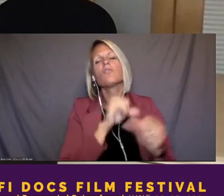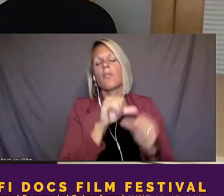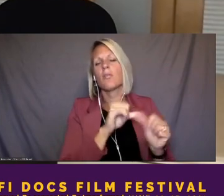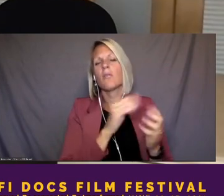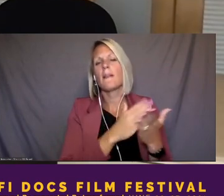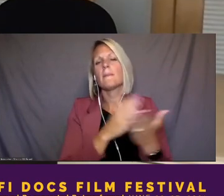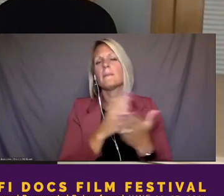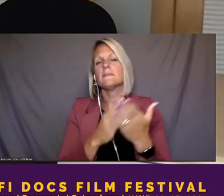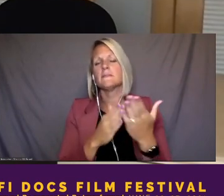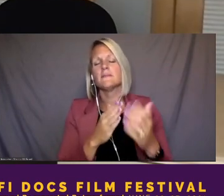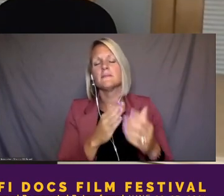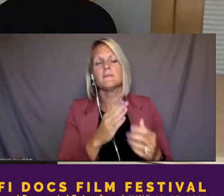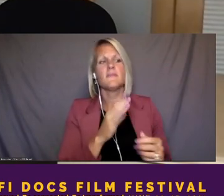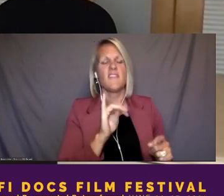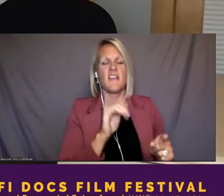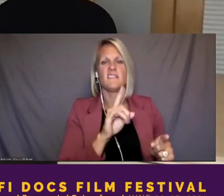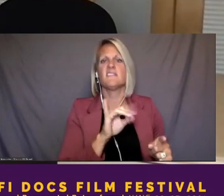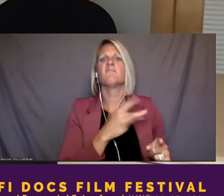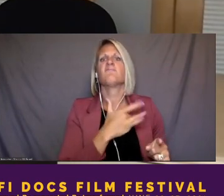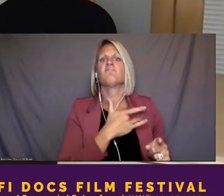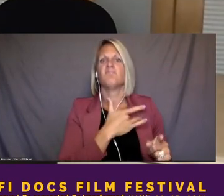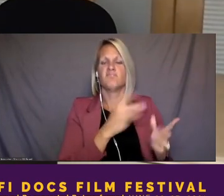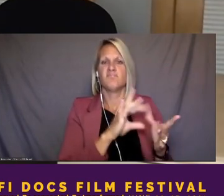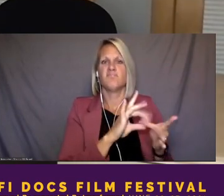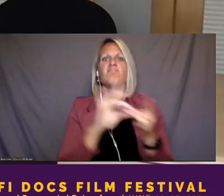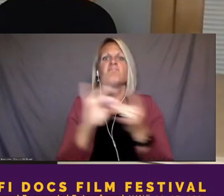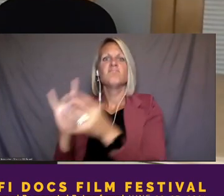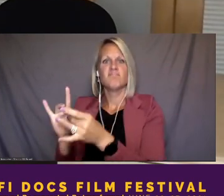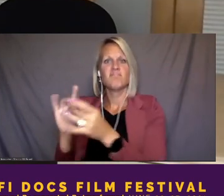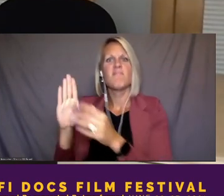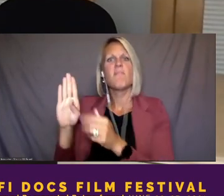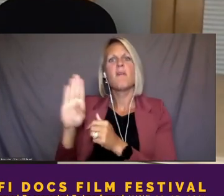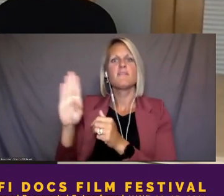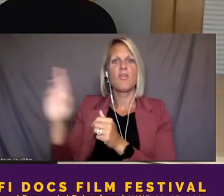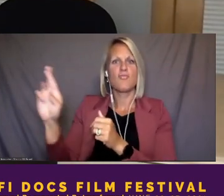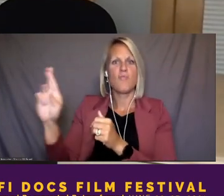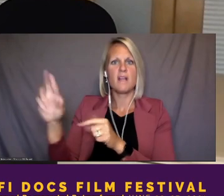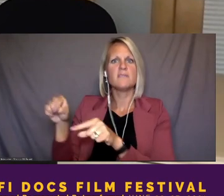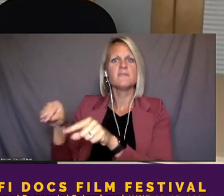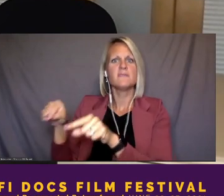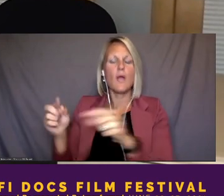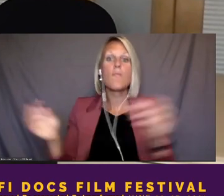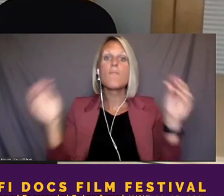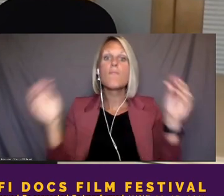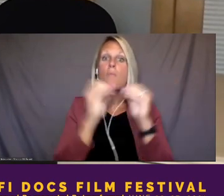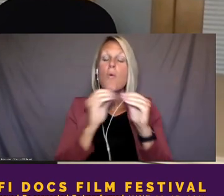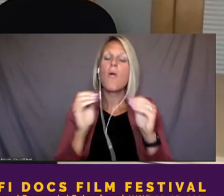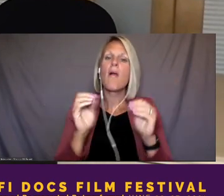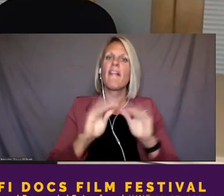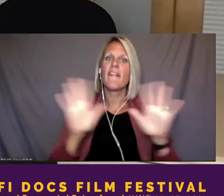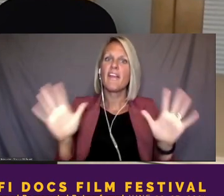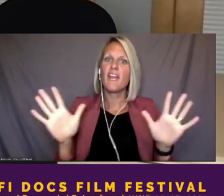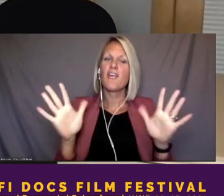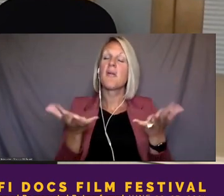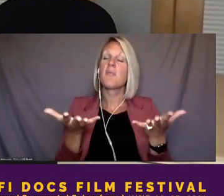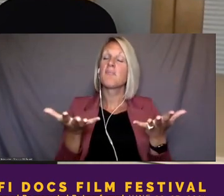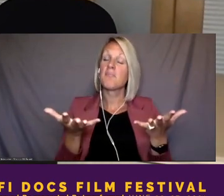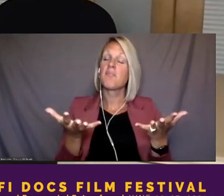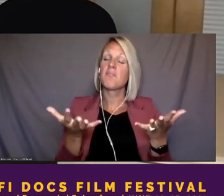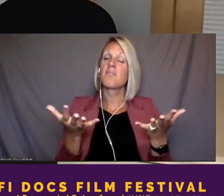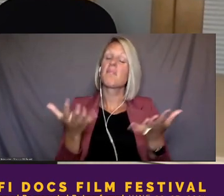really did speak to Baltimore Rising. And it became more and more clear that possibly this team, you know, might